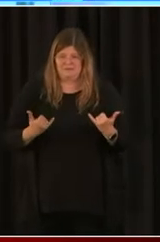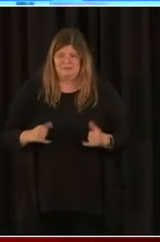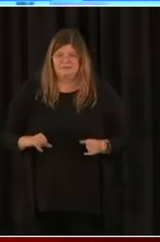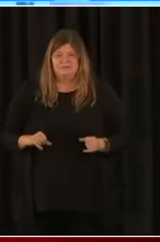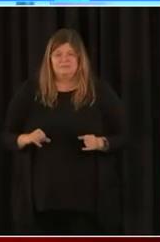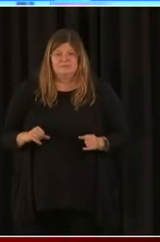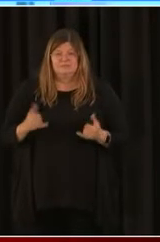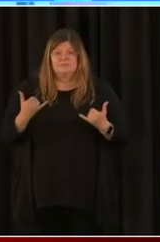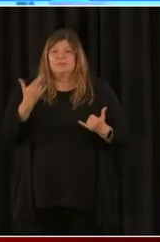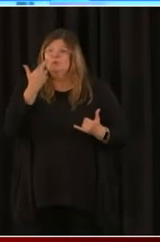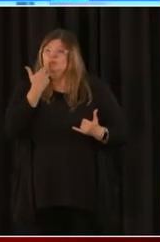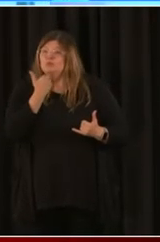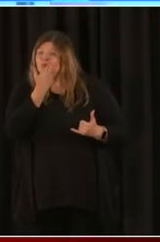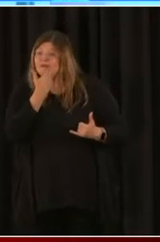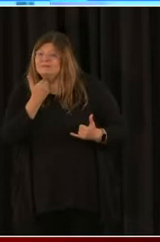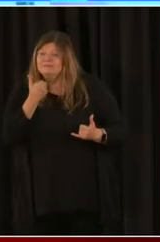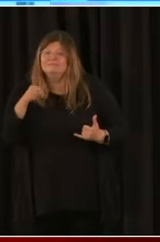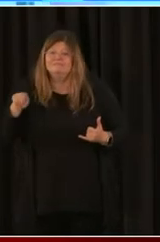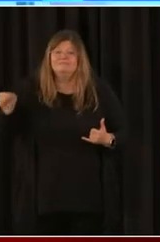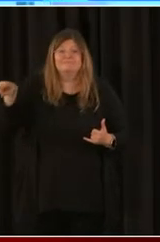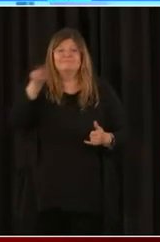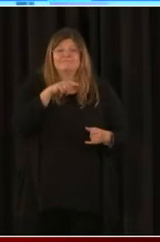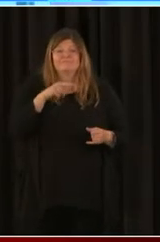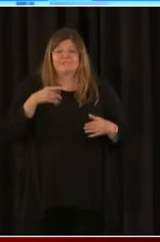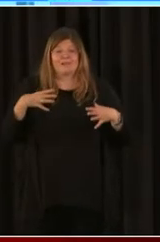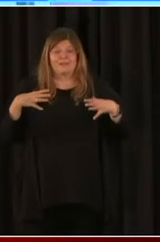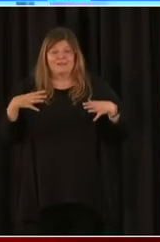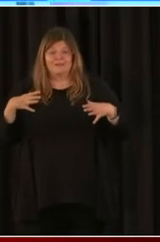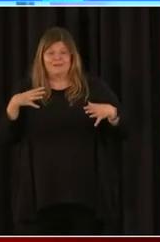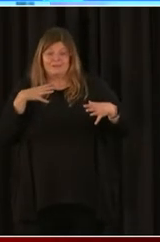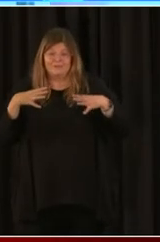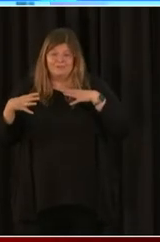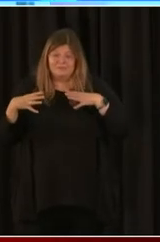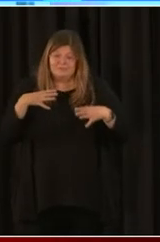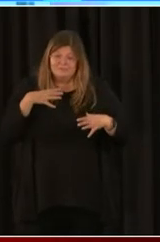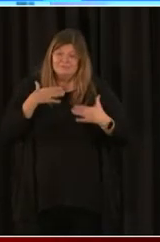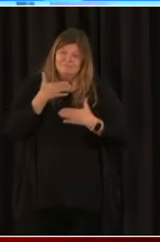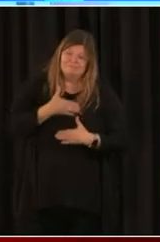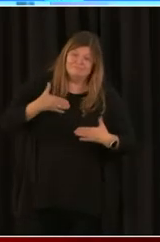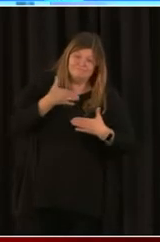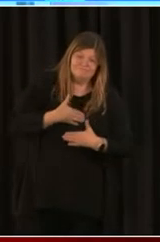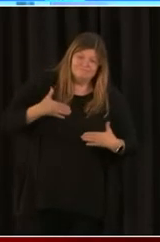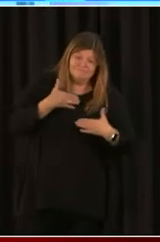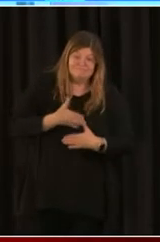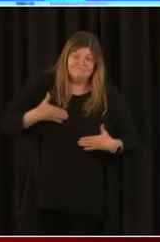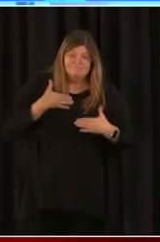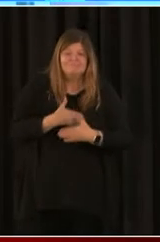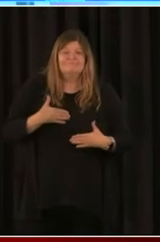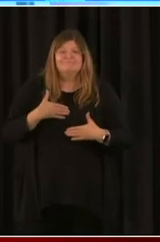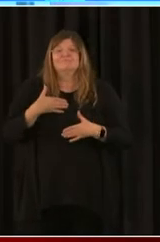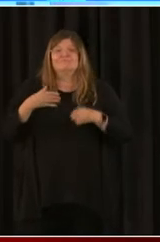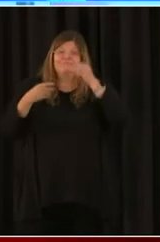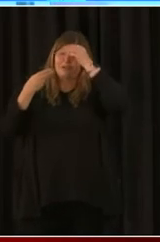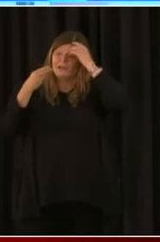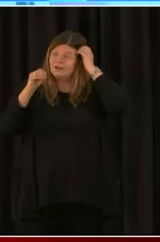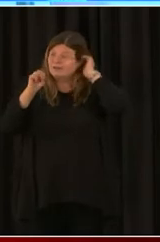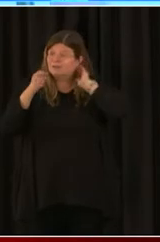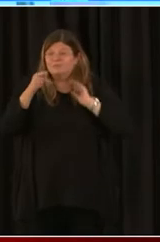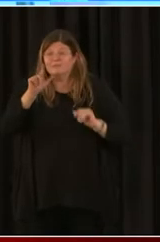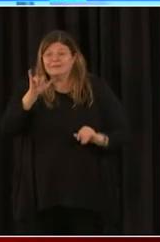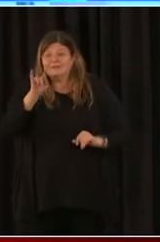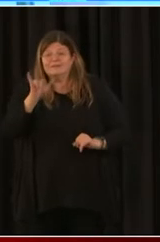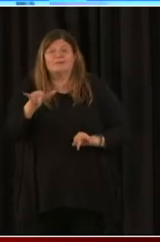restaurant and hospitality industry are eligible to receive loans of 3.5 times the